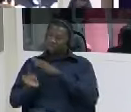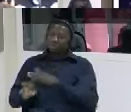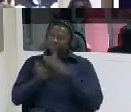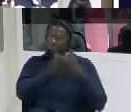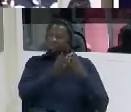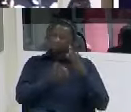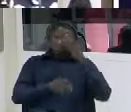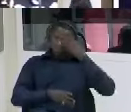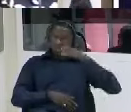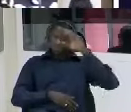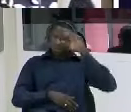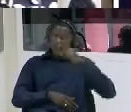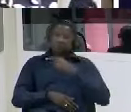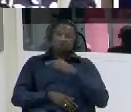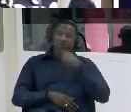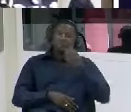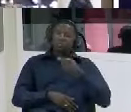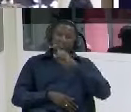for questioning